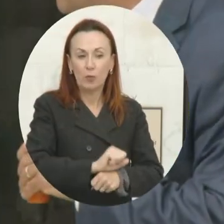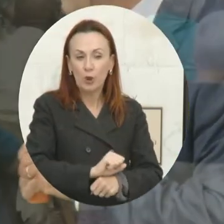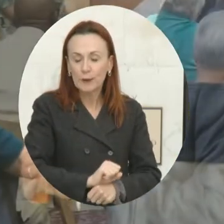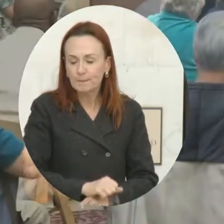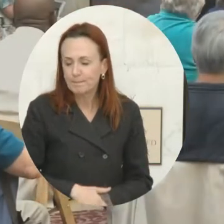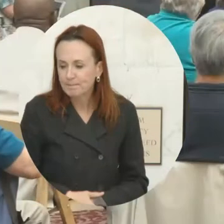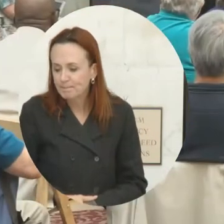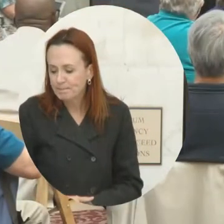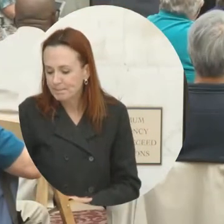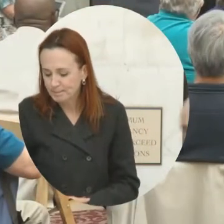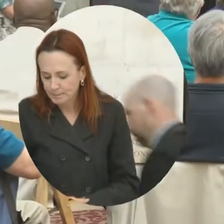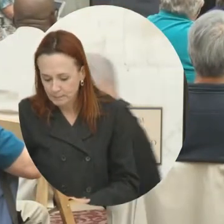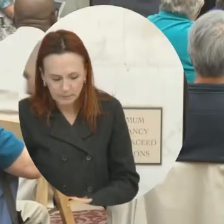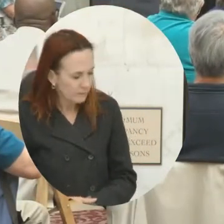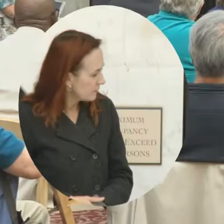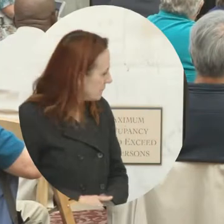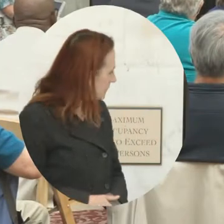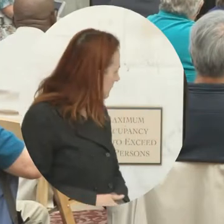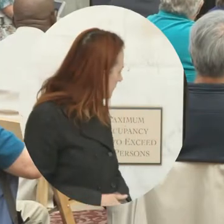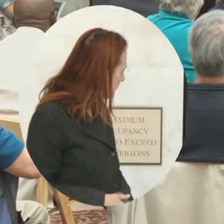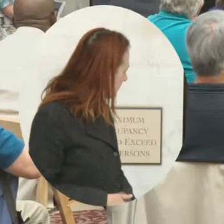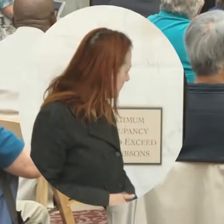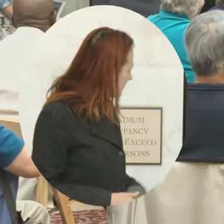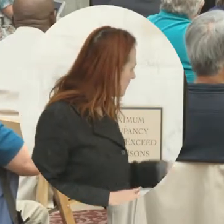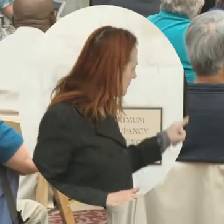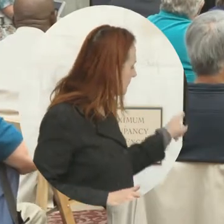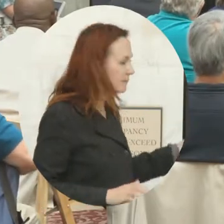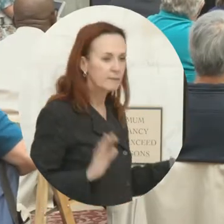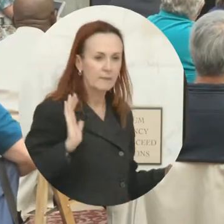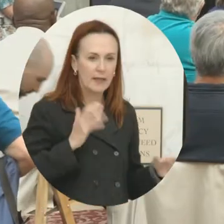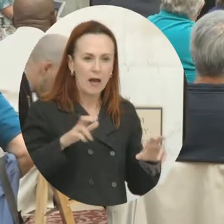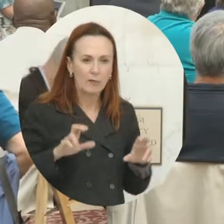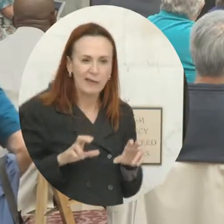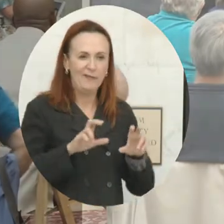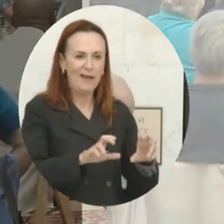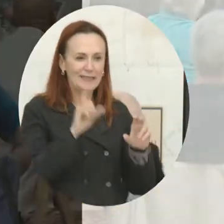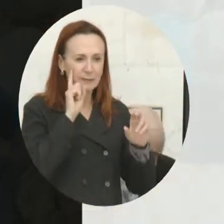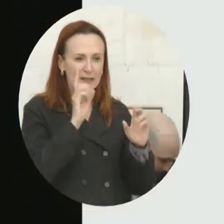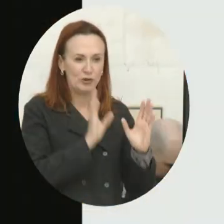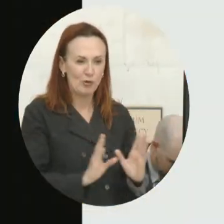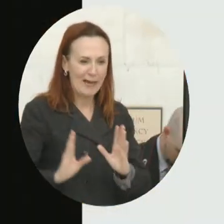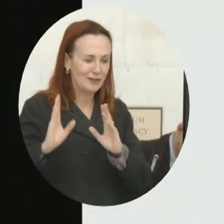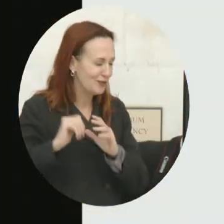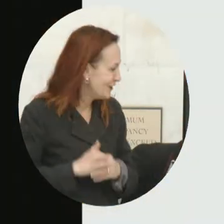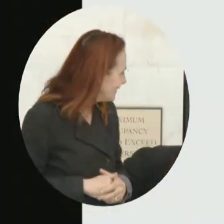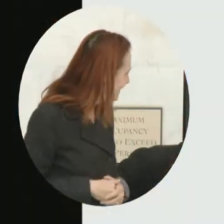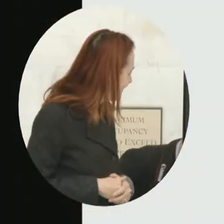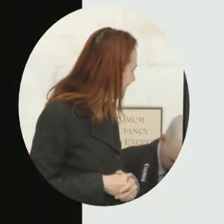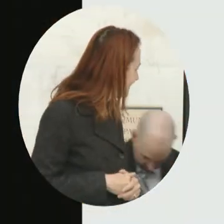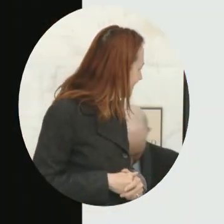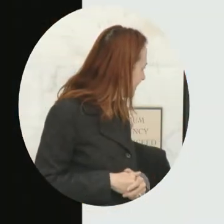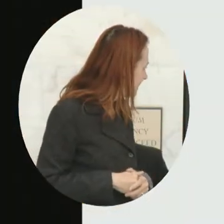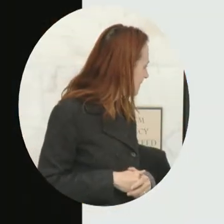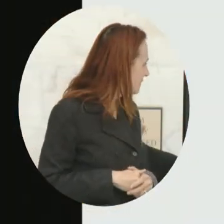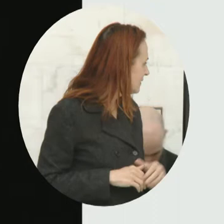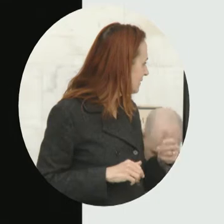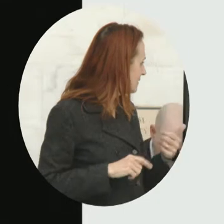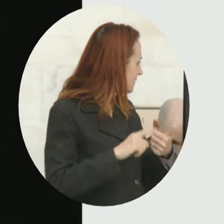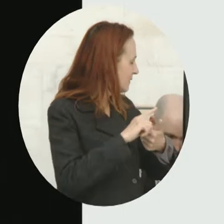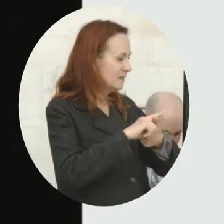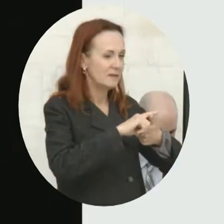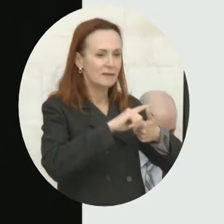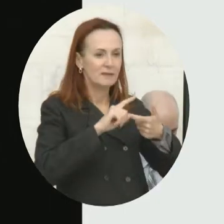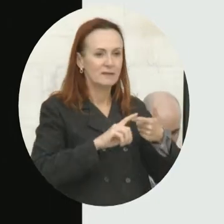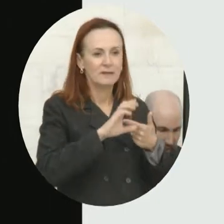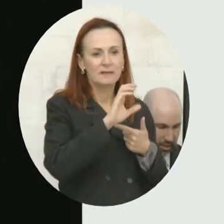So with that, what's our investment strategy? And we were talking a little bit about this last night. So we work on capacity, connection,